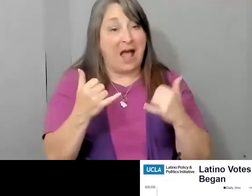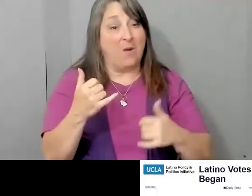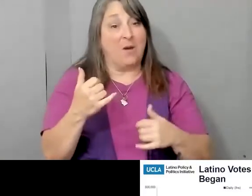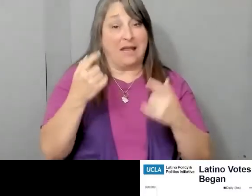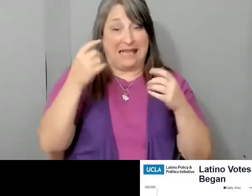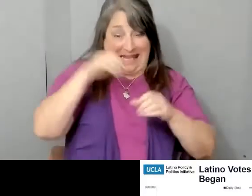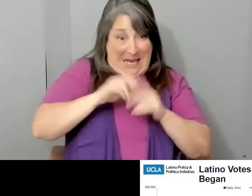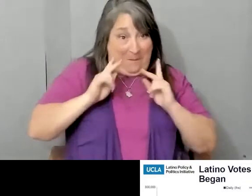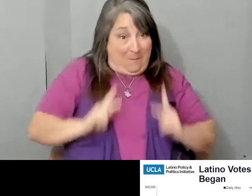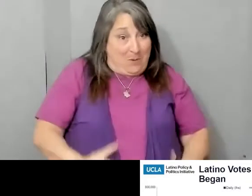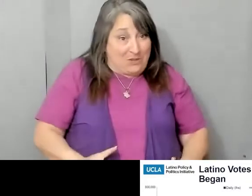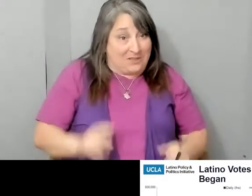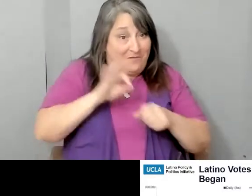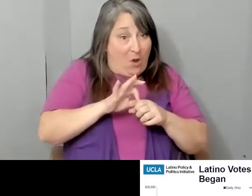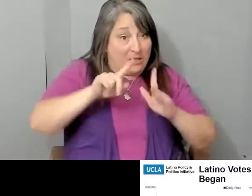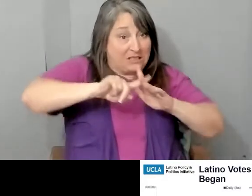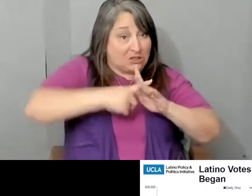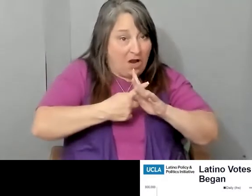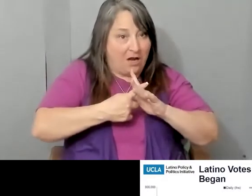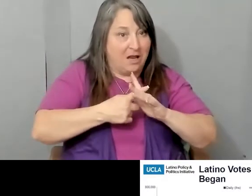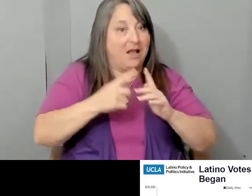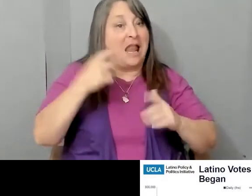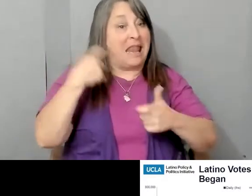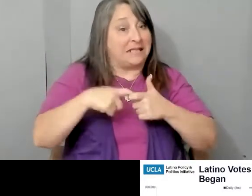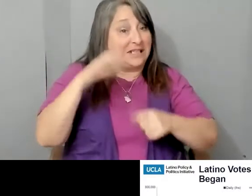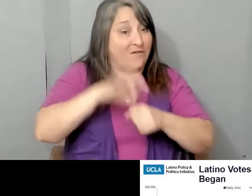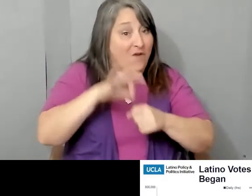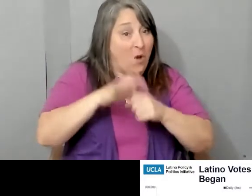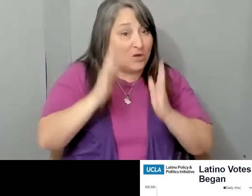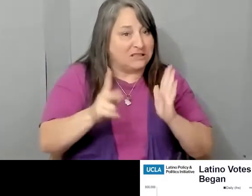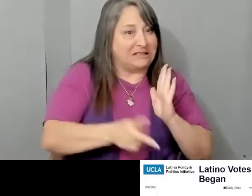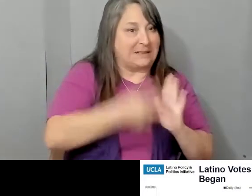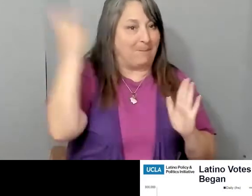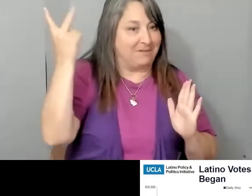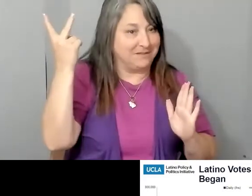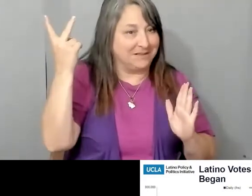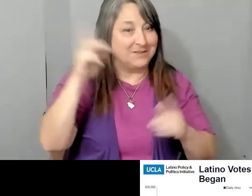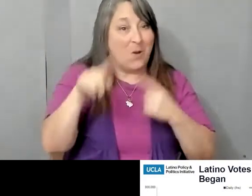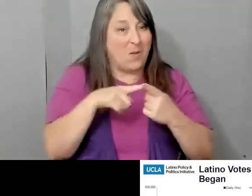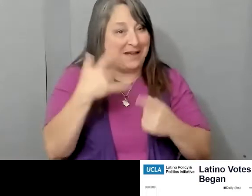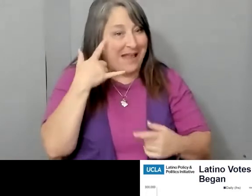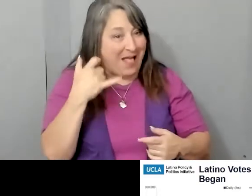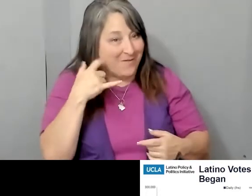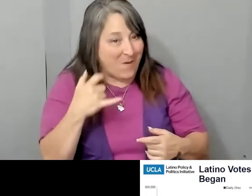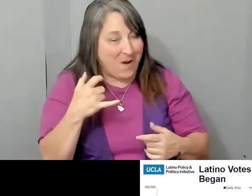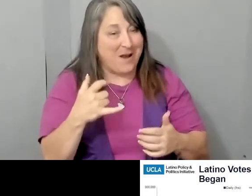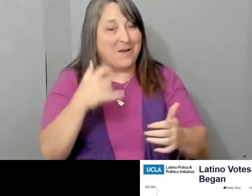in-person voting open. And so the single biggest day of when Latino voters in California cast a ballot was on election day. This